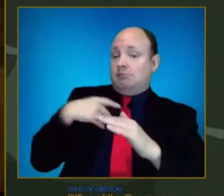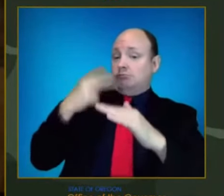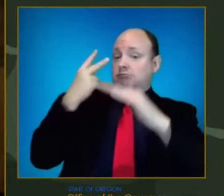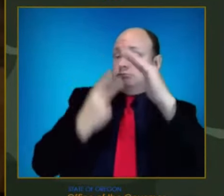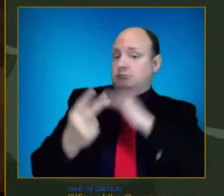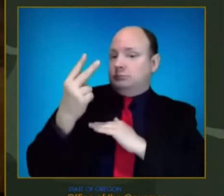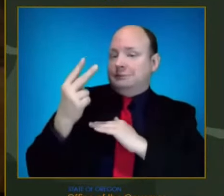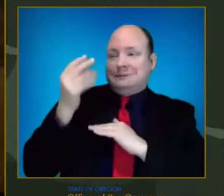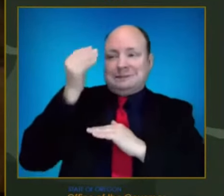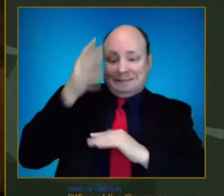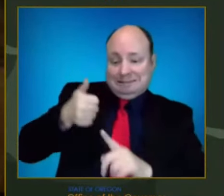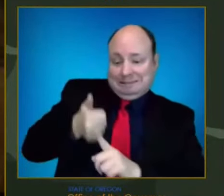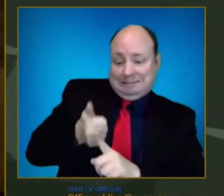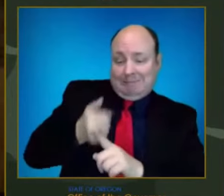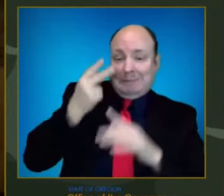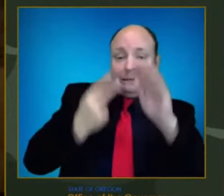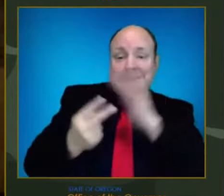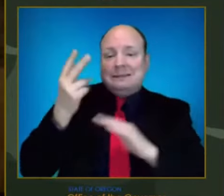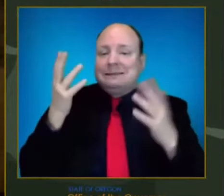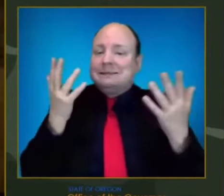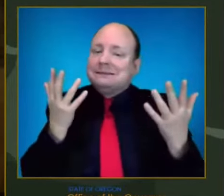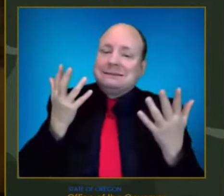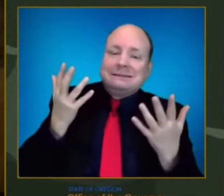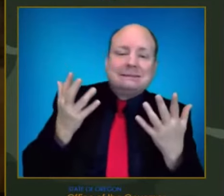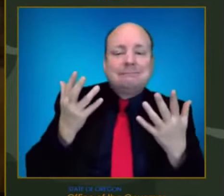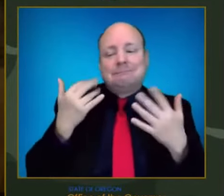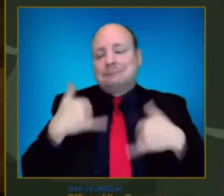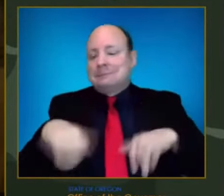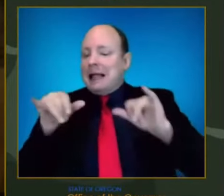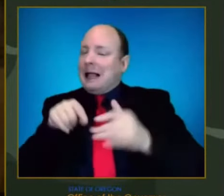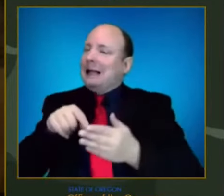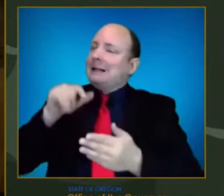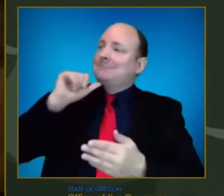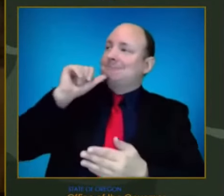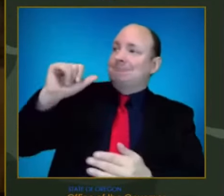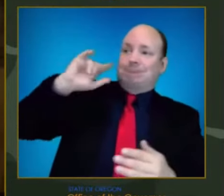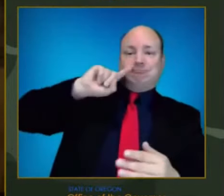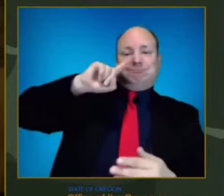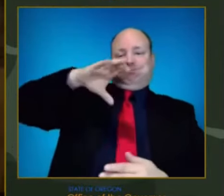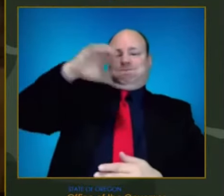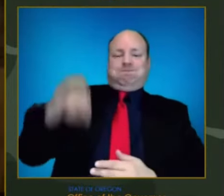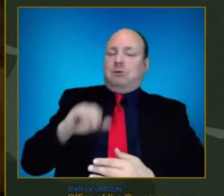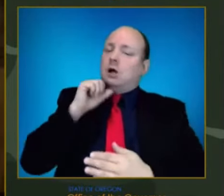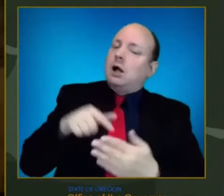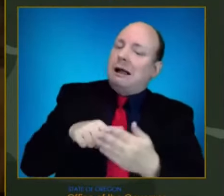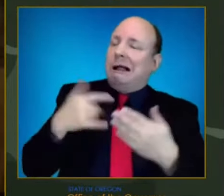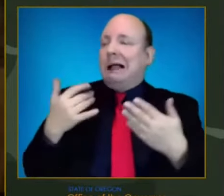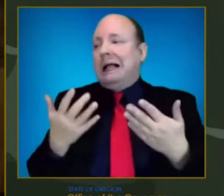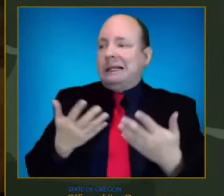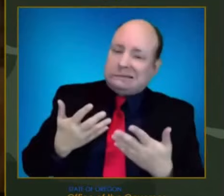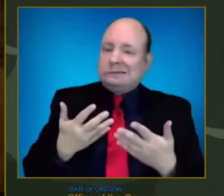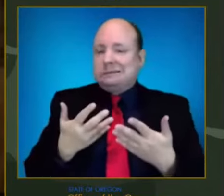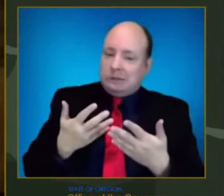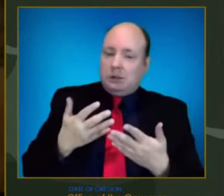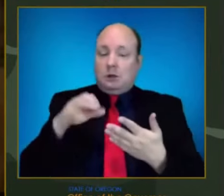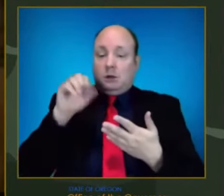folks who have been following my Delta forecast, those have been very tightly close to what we've seen in actual.